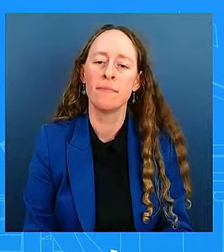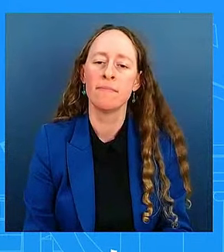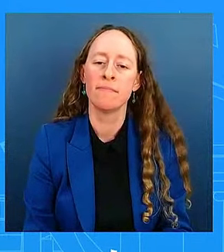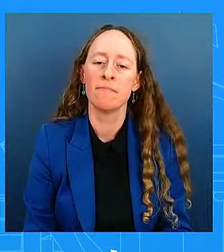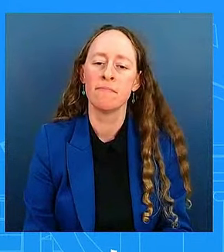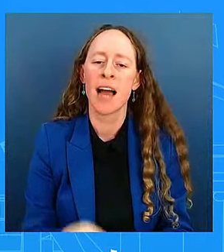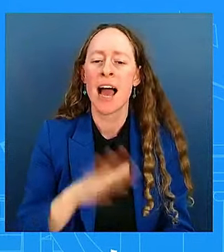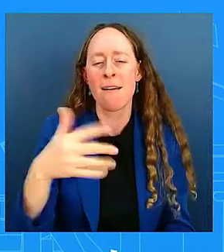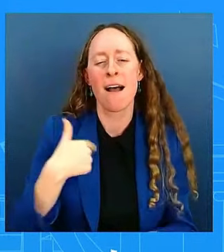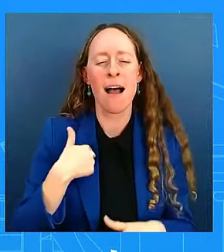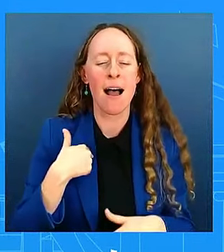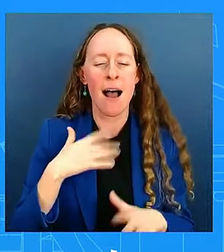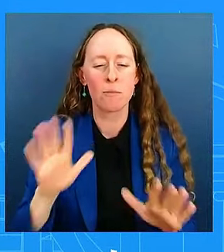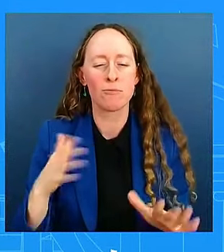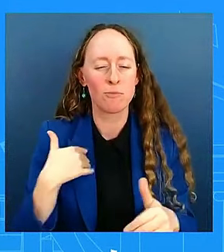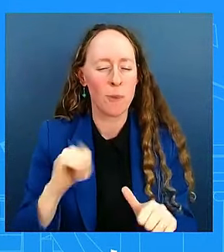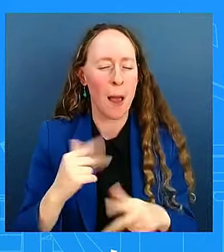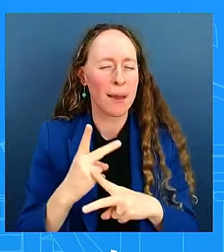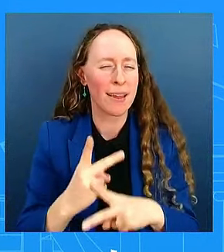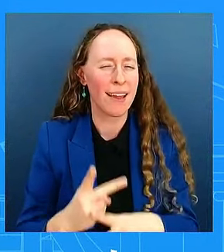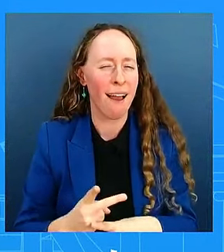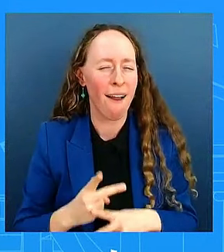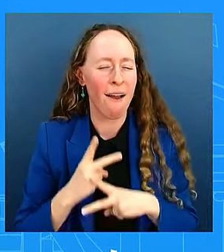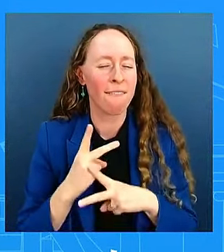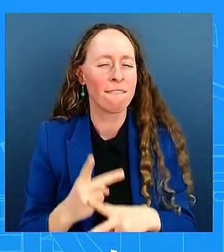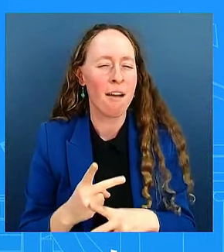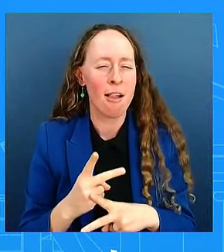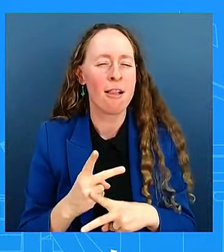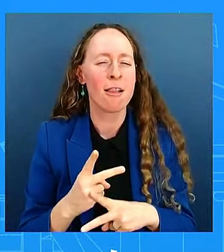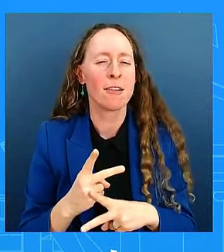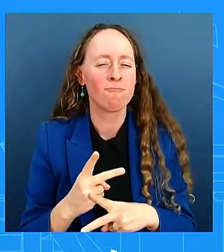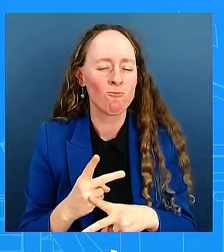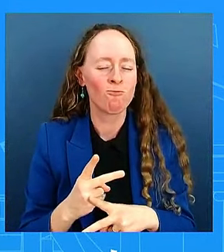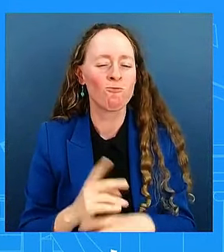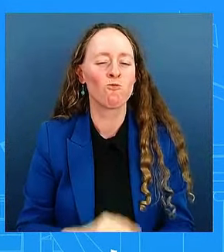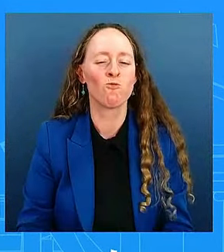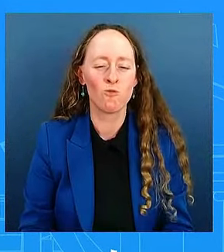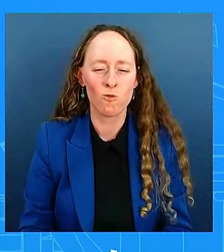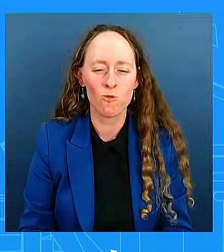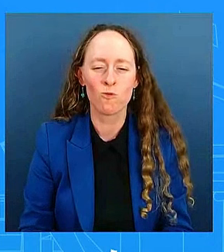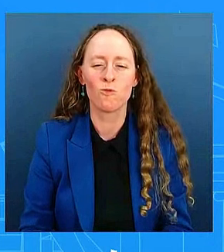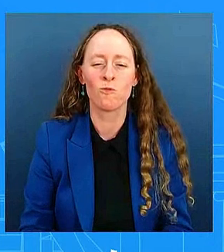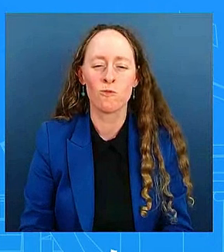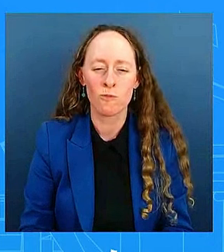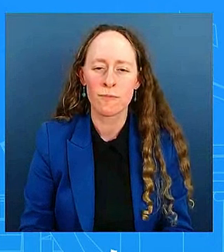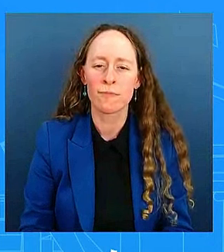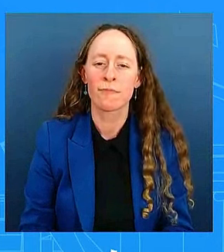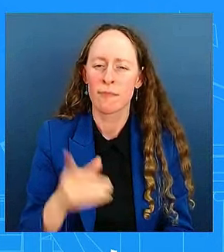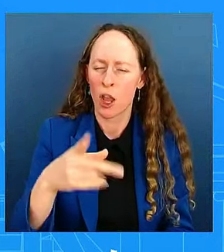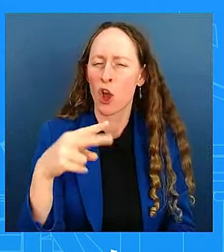If you notice, anything the mega republicans don't like, they call fake.